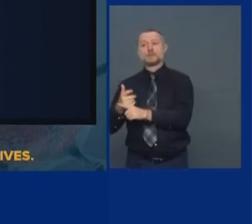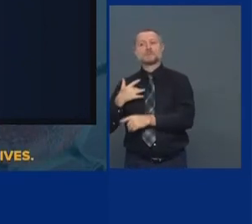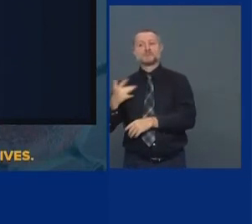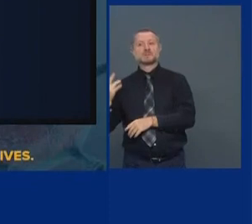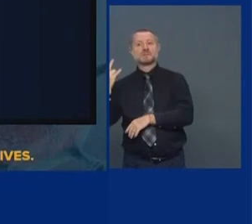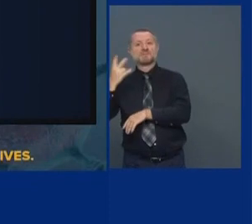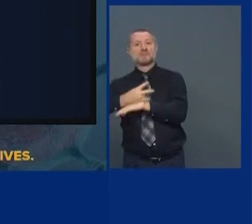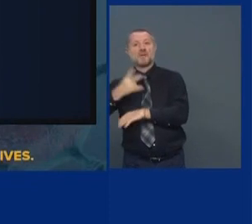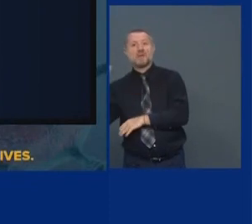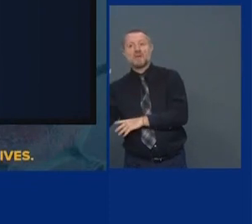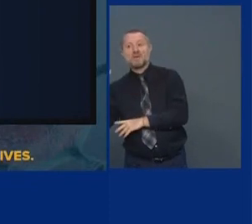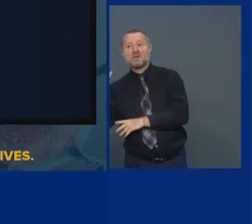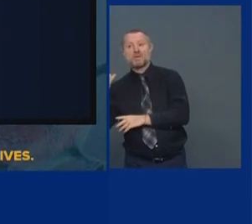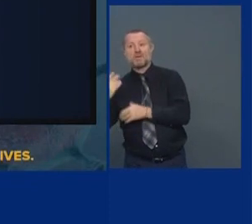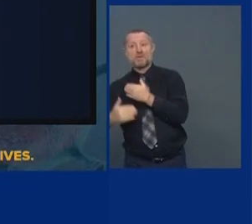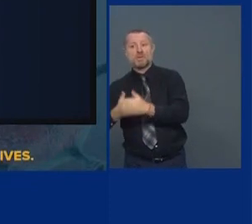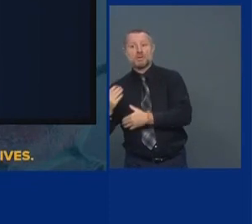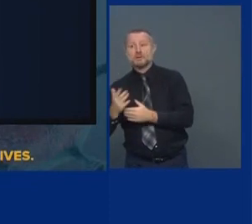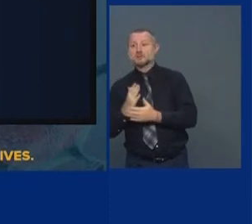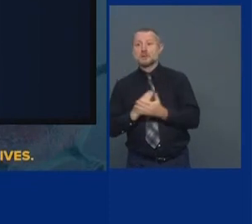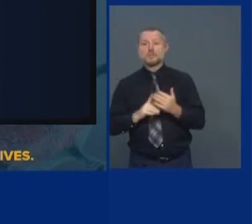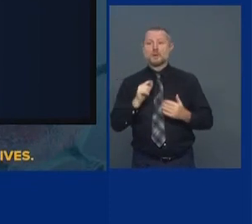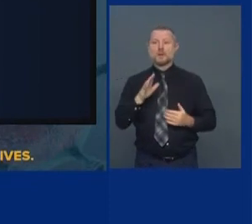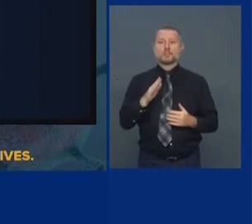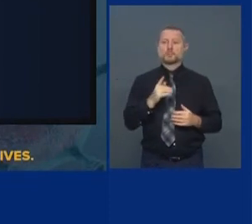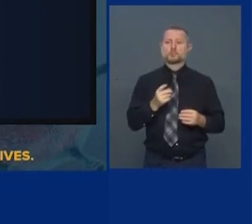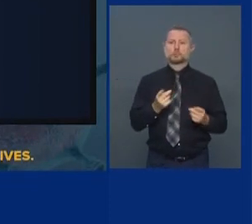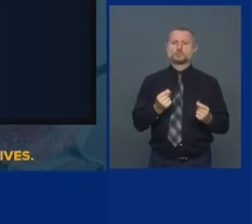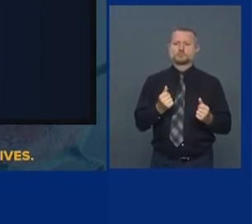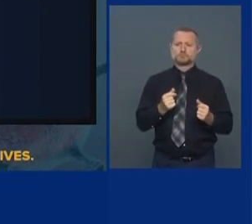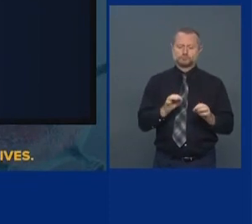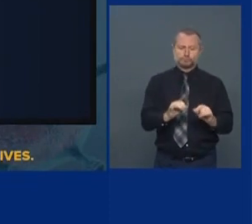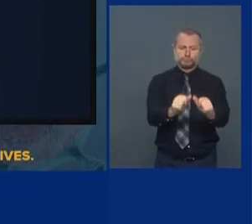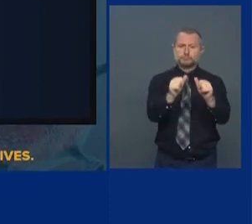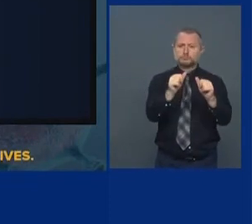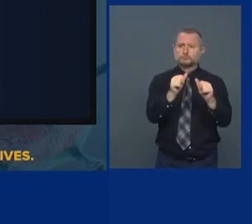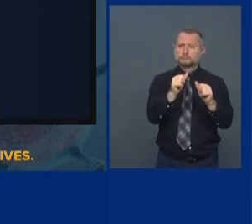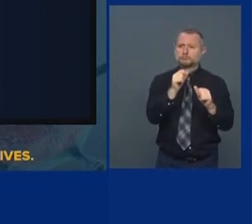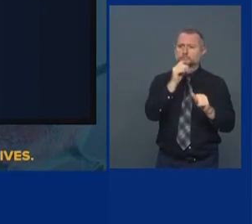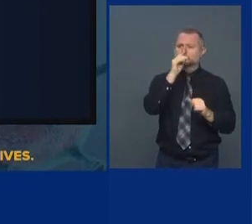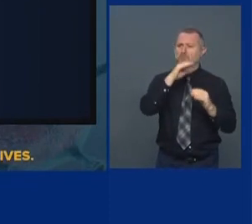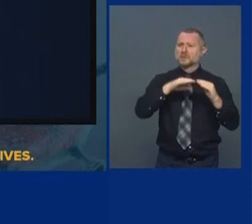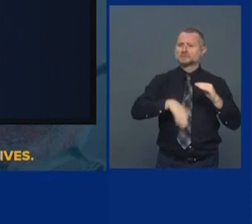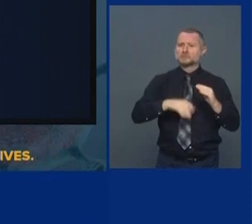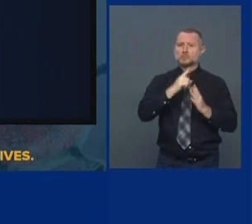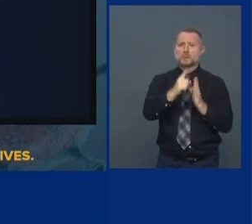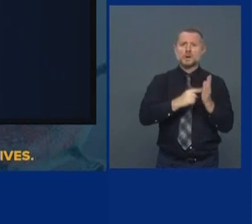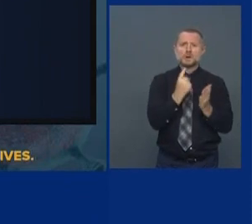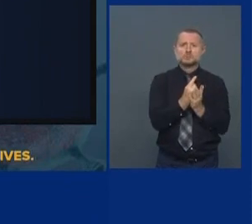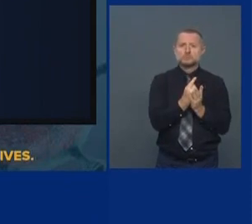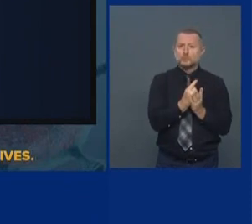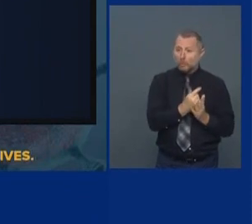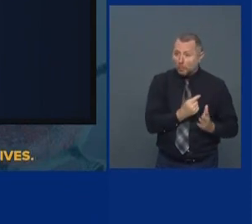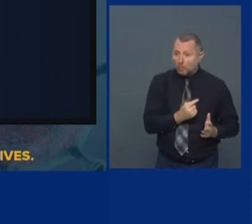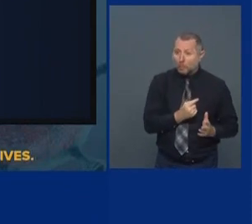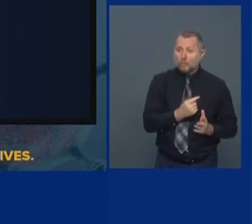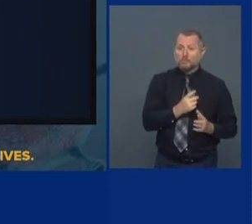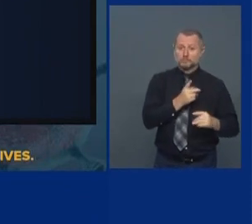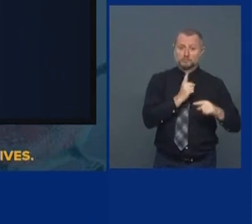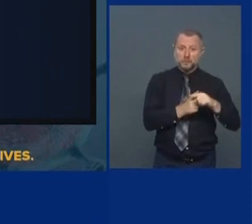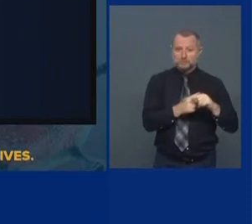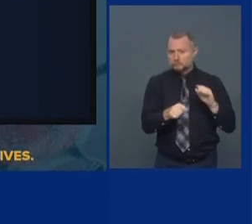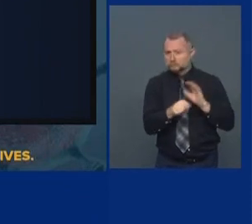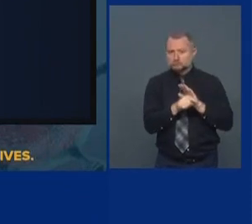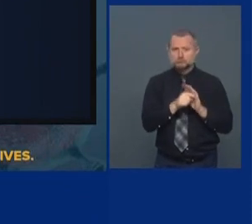Some labs can do a rapid test, can tell you in an hour whether or not a person is positive.